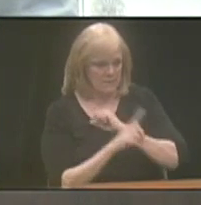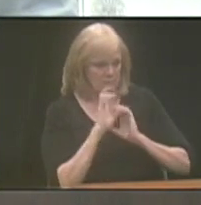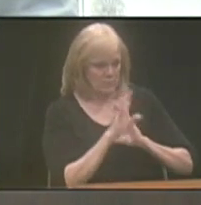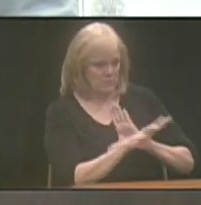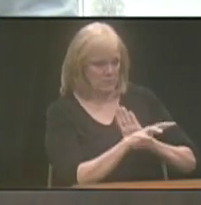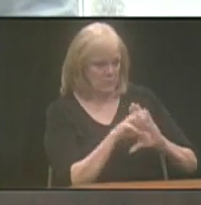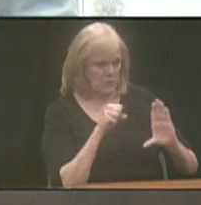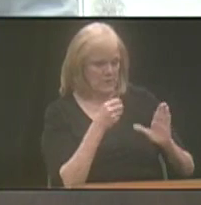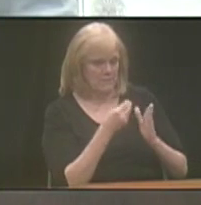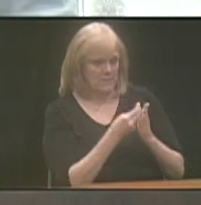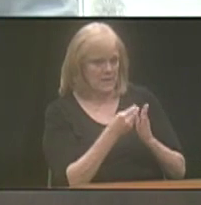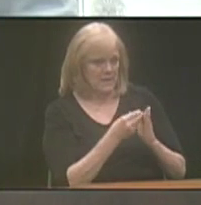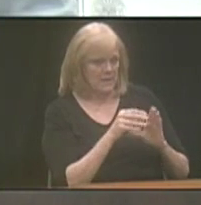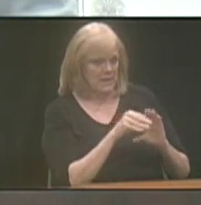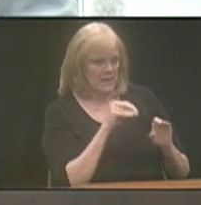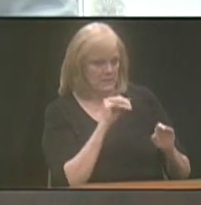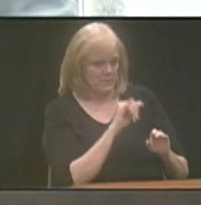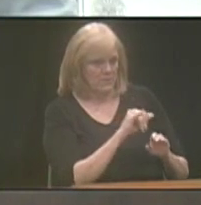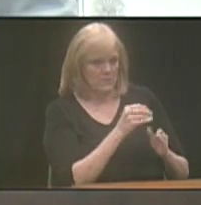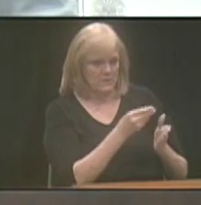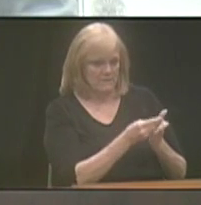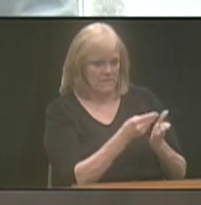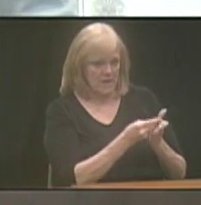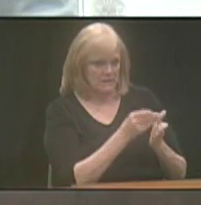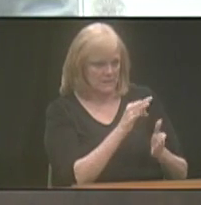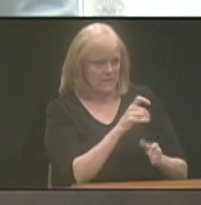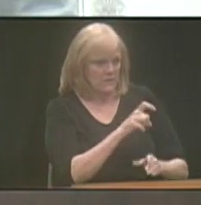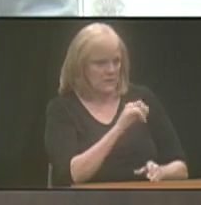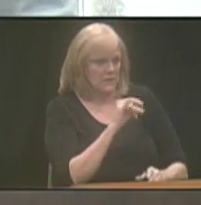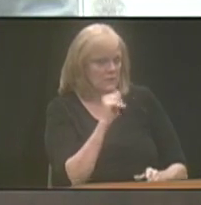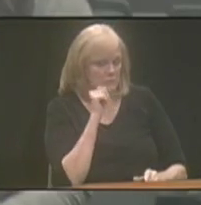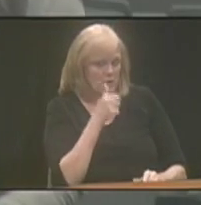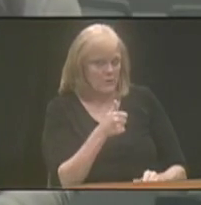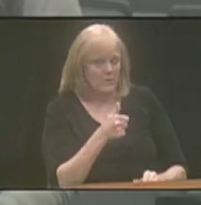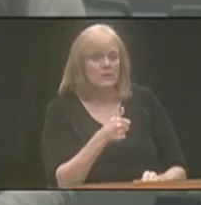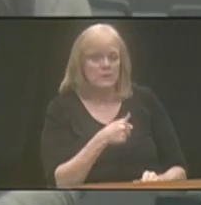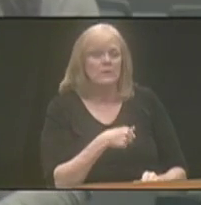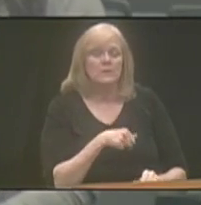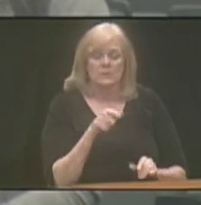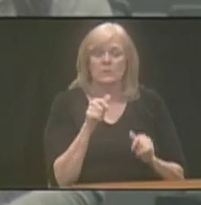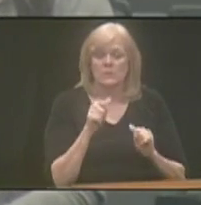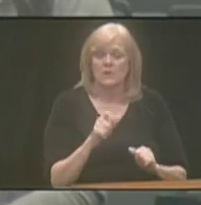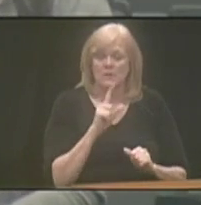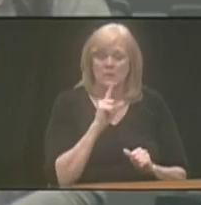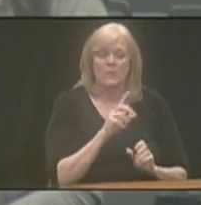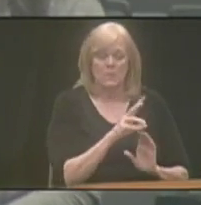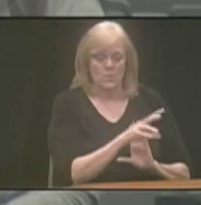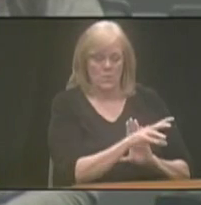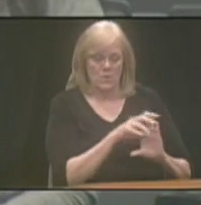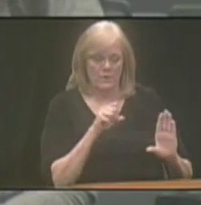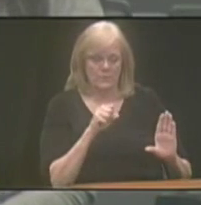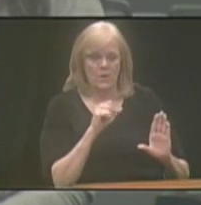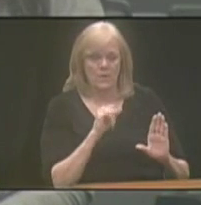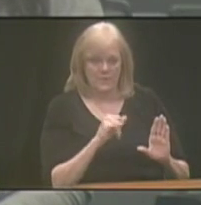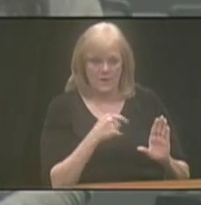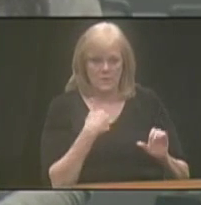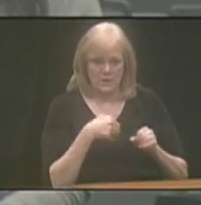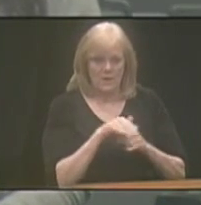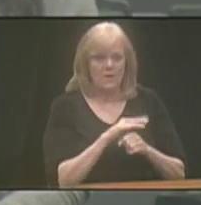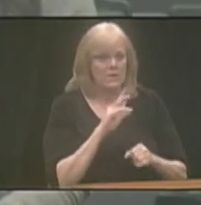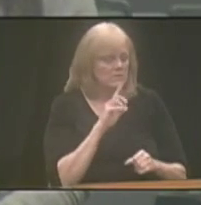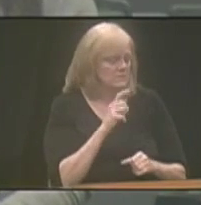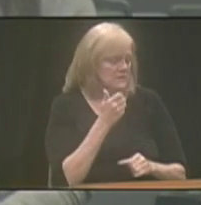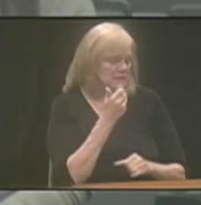money out of those funds if you needed it tomorrow? You can ask, actually the withdrawal options that we covered are